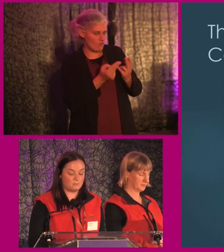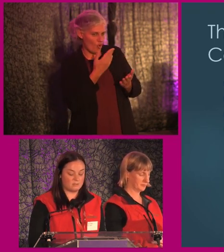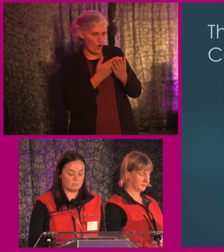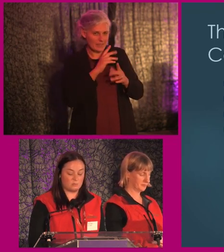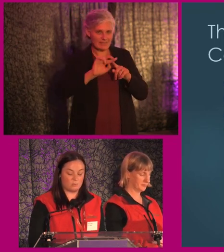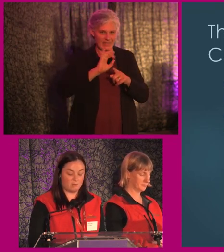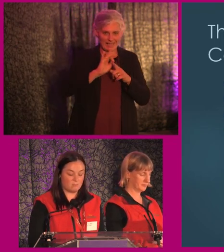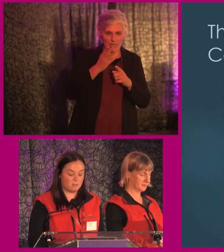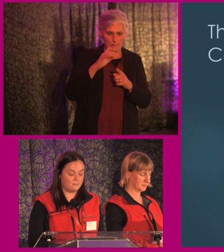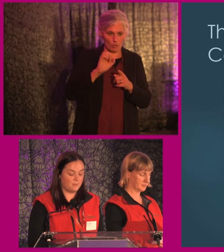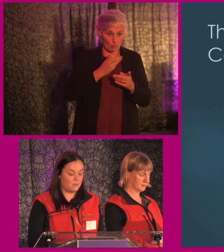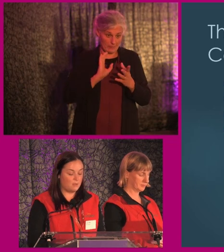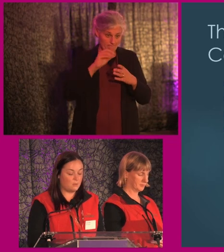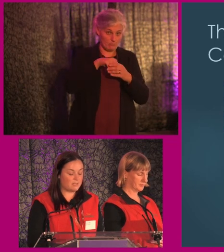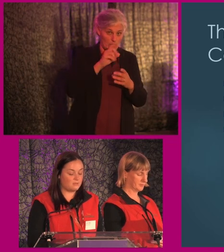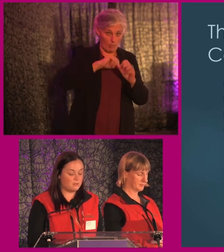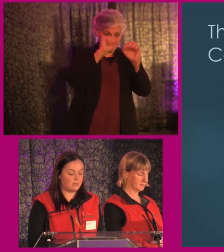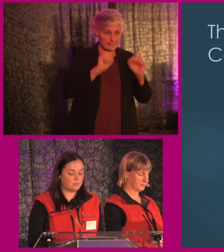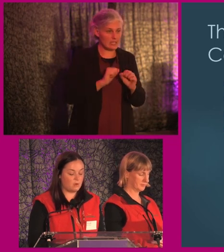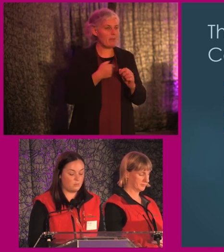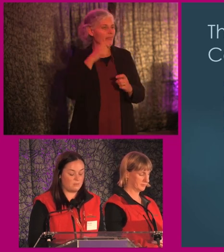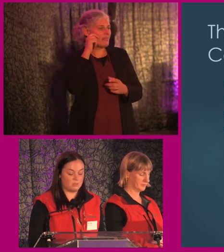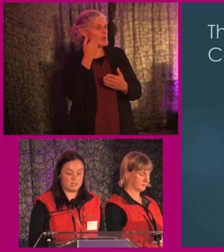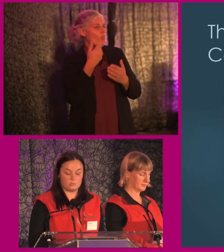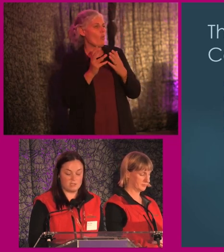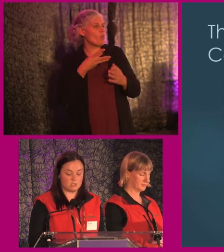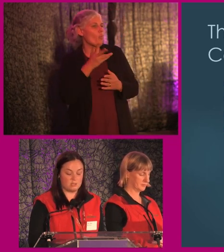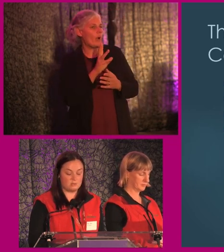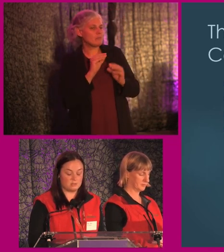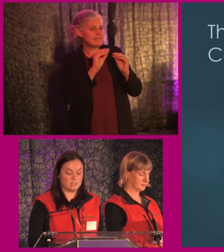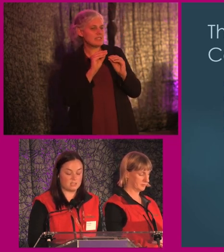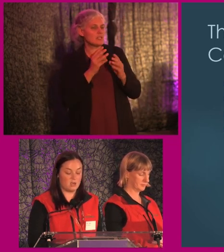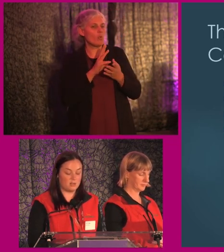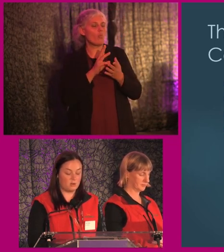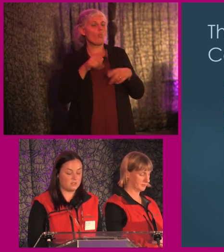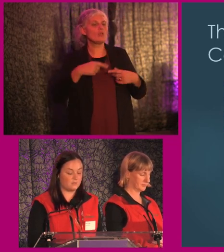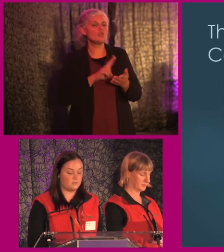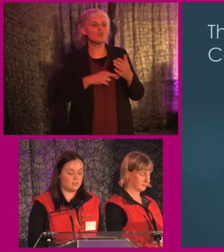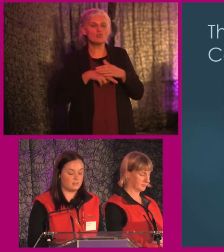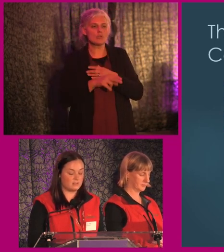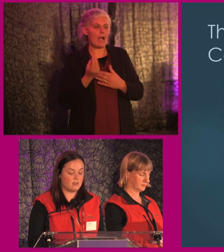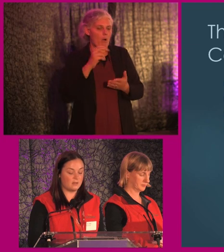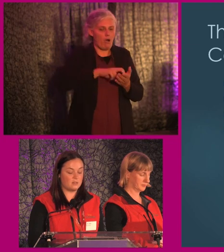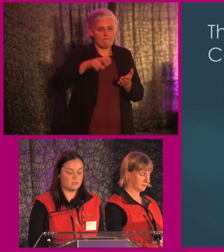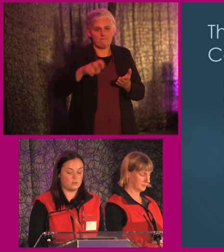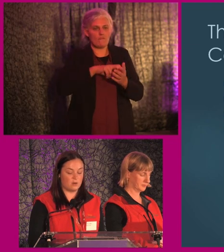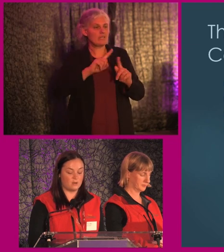the types of buses we would be working with. We had to figure out what way we would teach a wheelchair user to get on and off the different vehicles that are used in Cork,